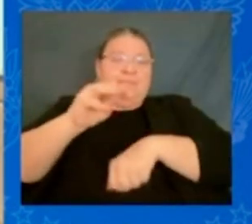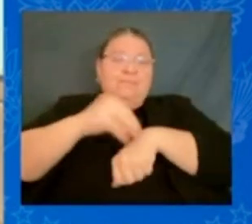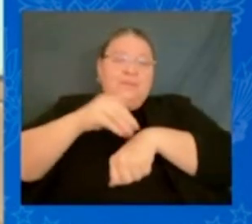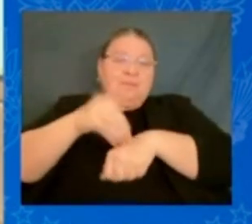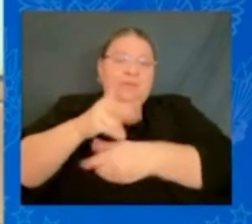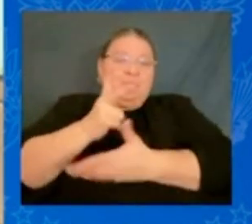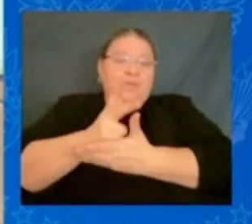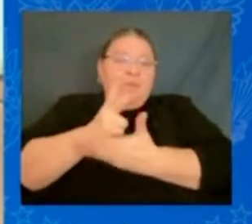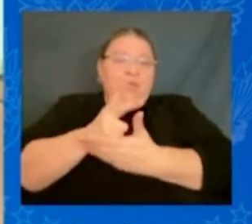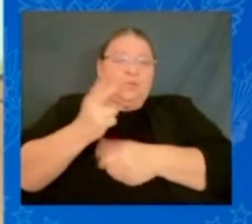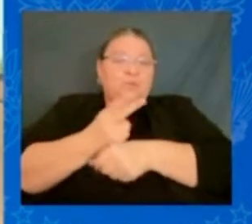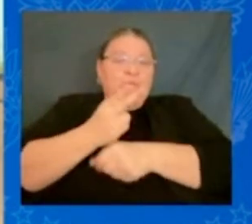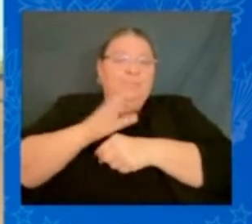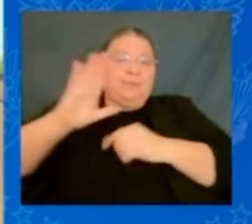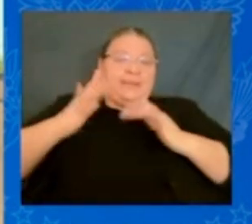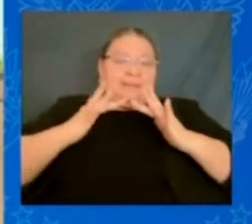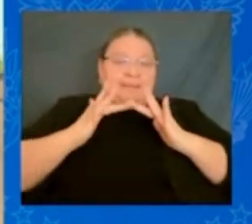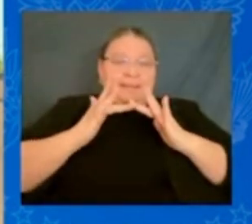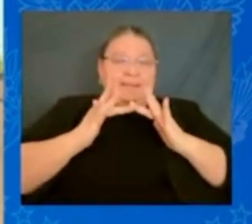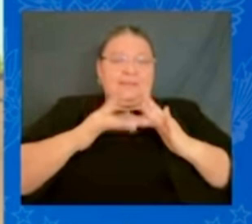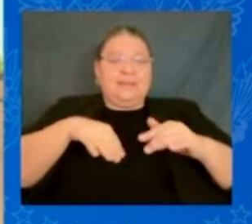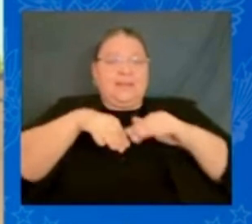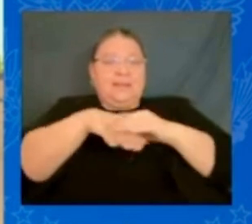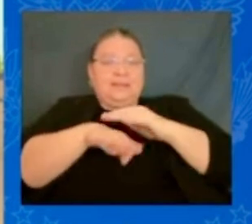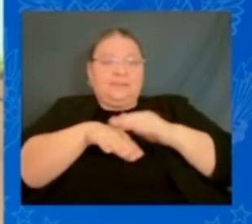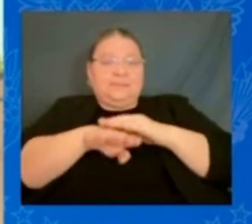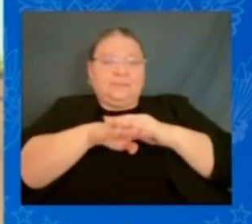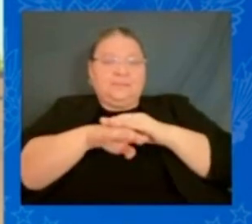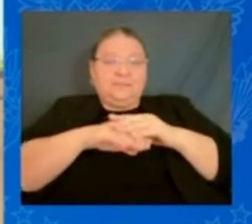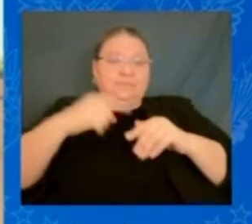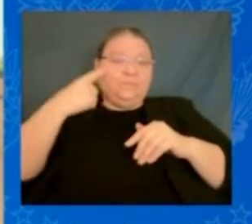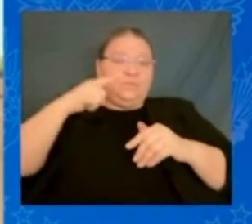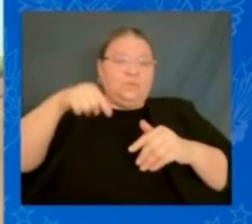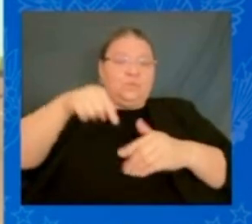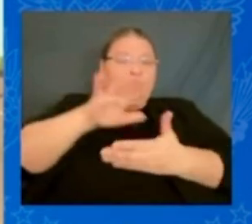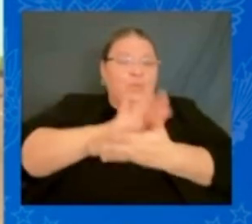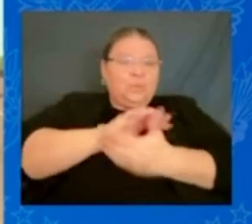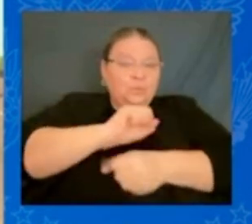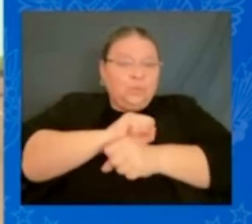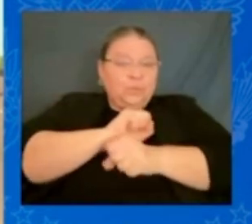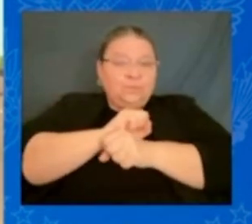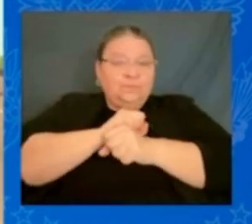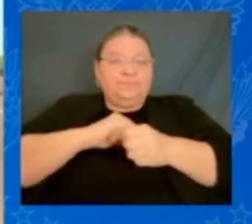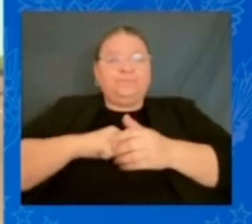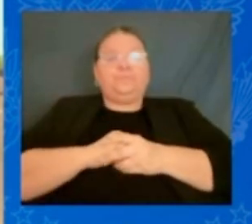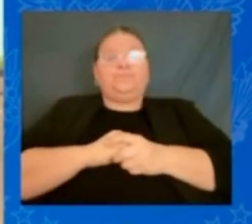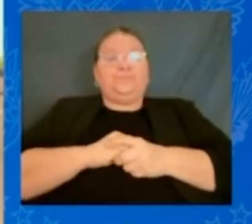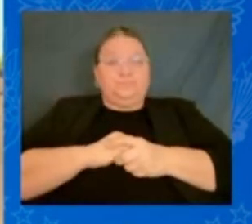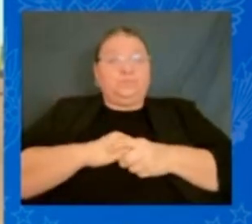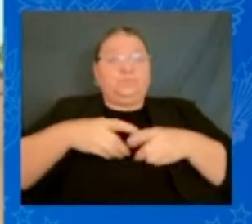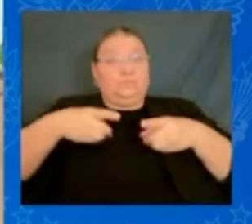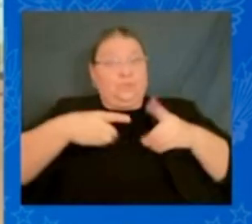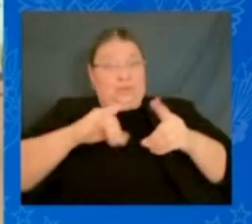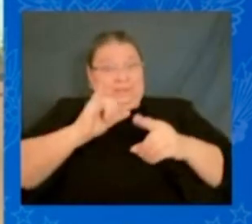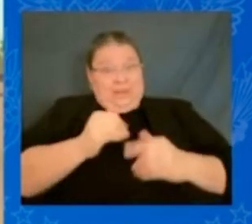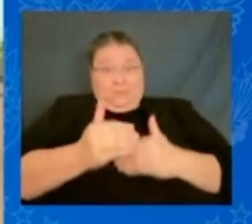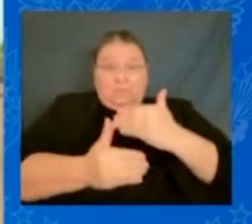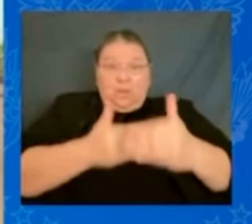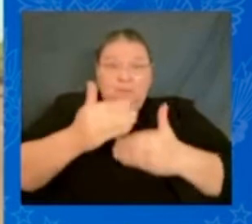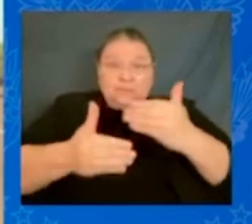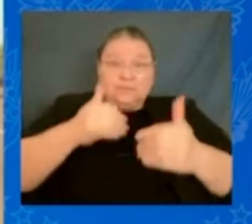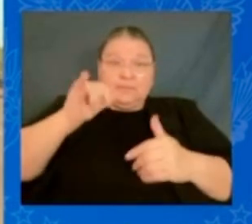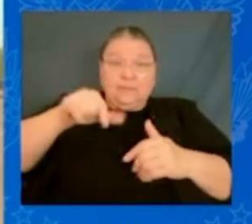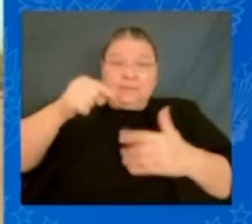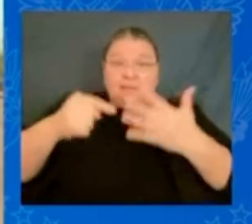able to get no — have their kids' homework be done. Look, and in the process, these kinds of investments are going to create